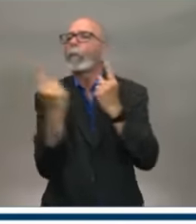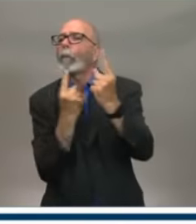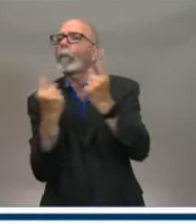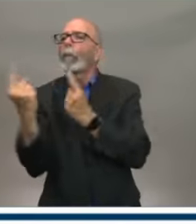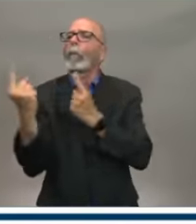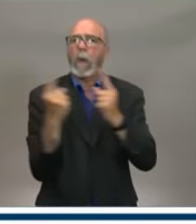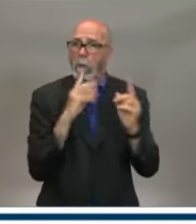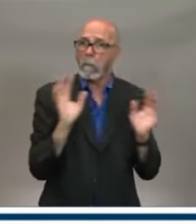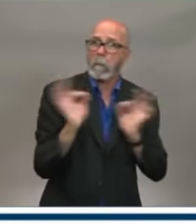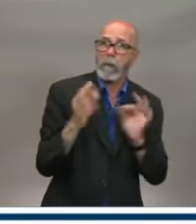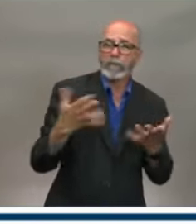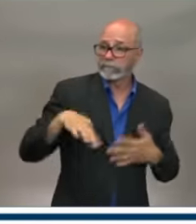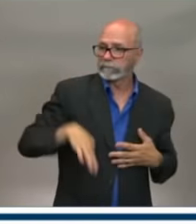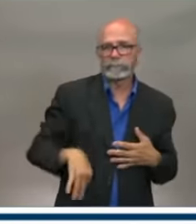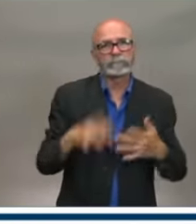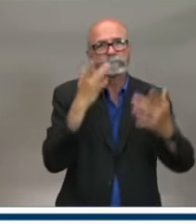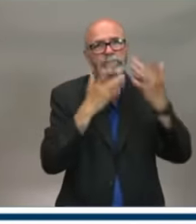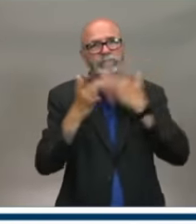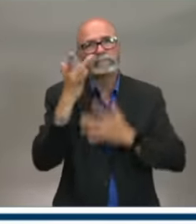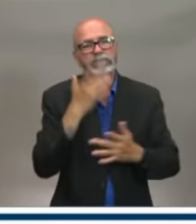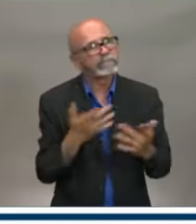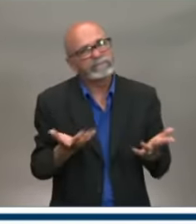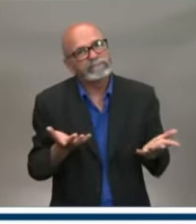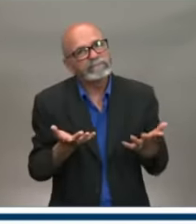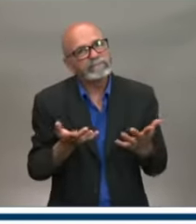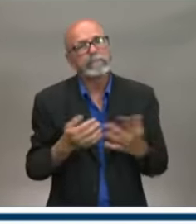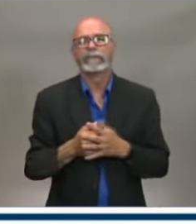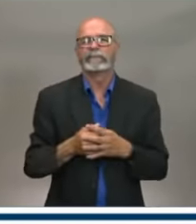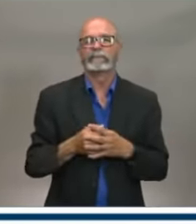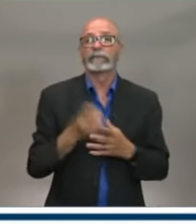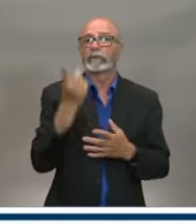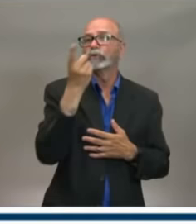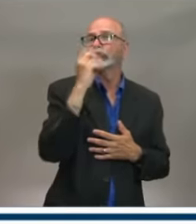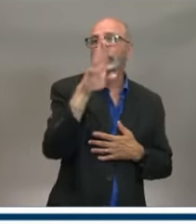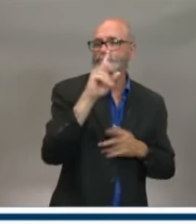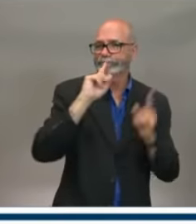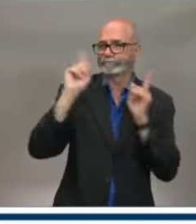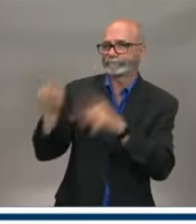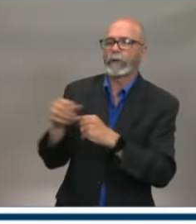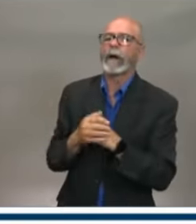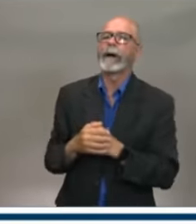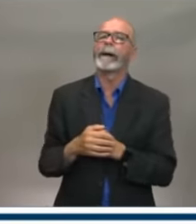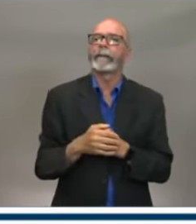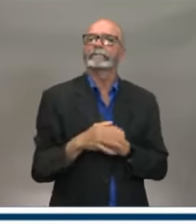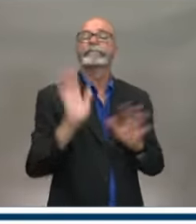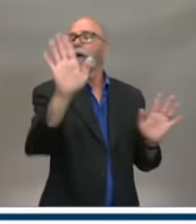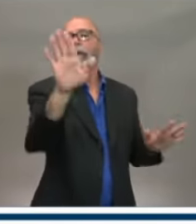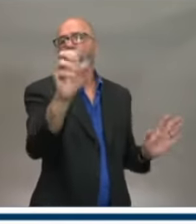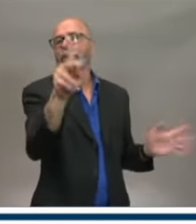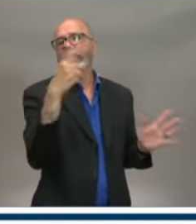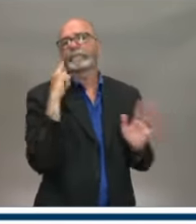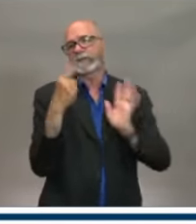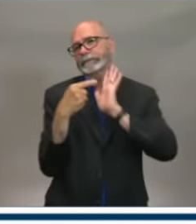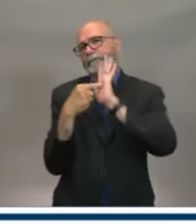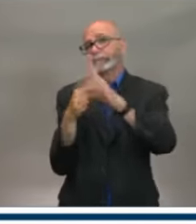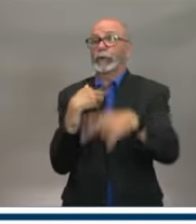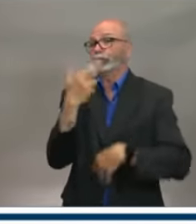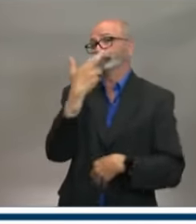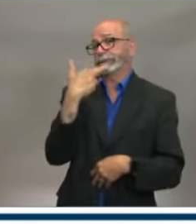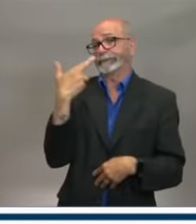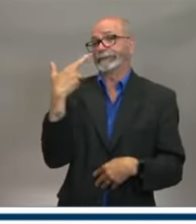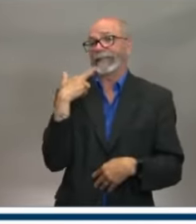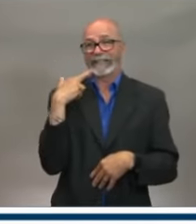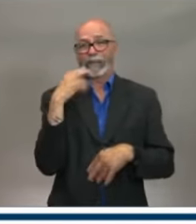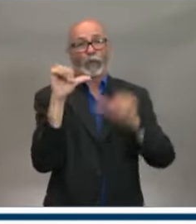So, we've been working with the associations, so I'll use the restaurants as an example, with the Restaurant Association of Nova